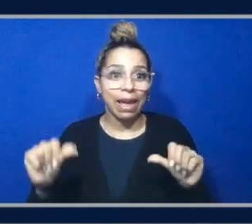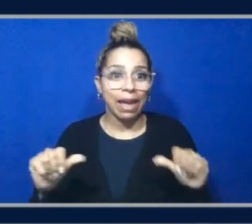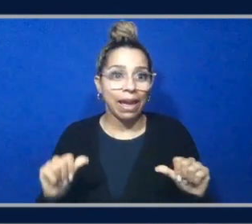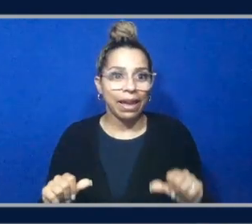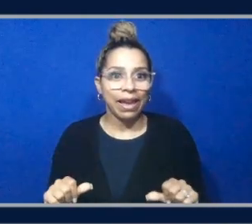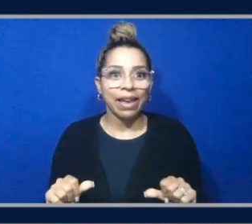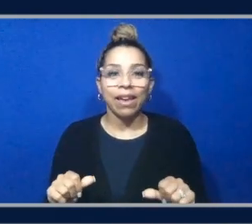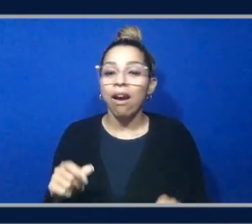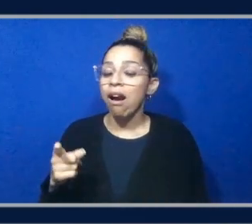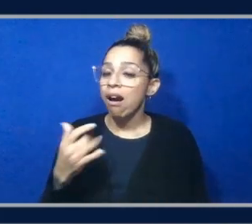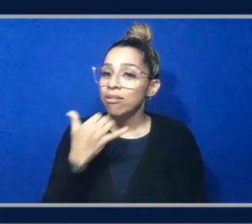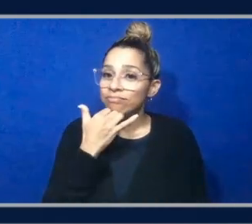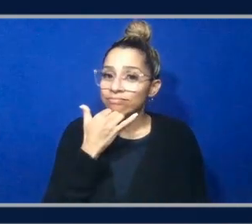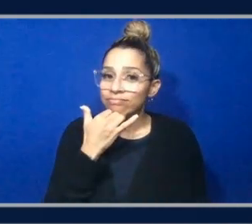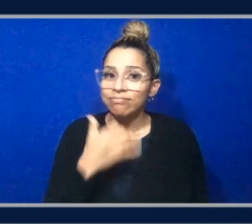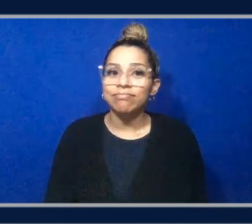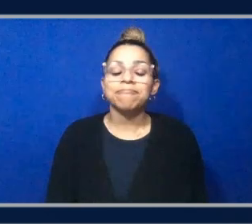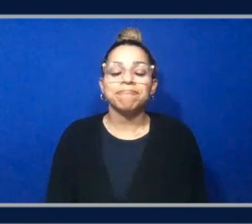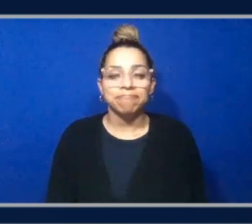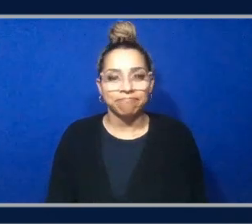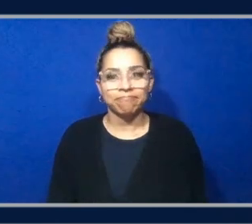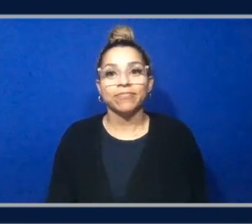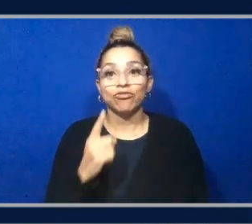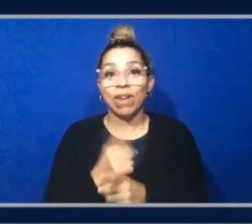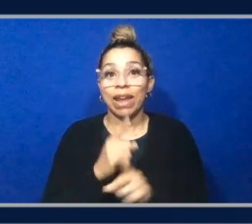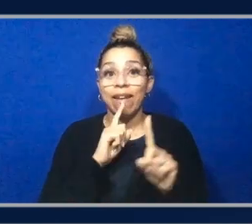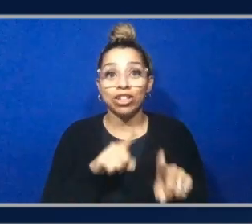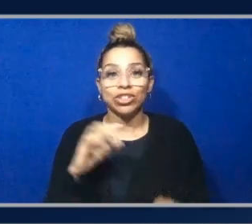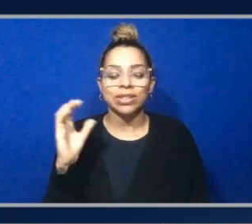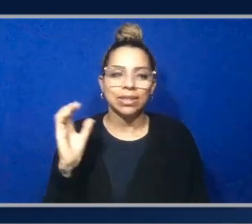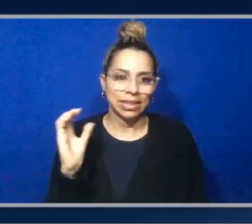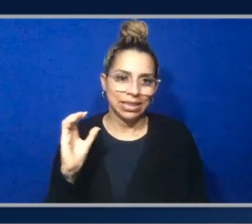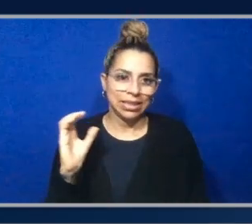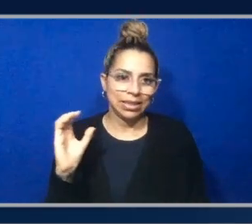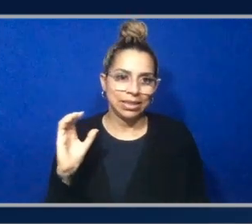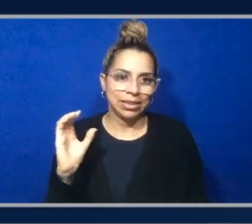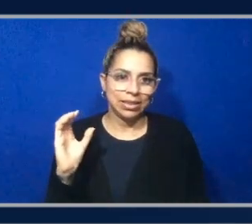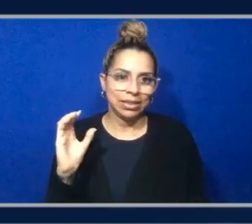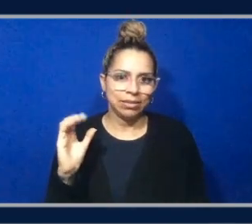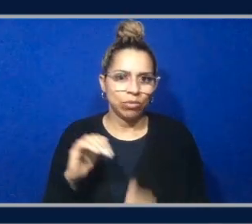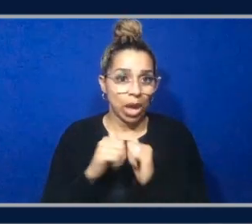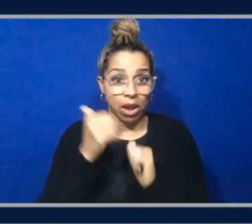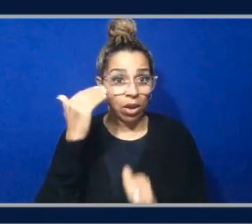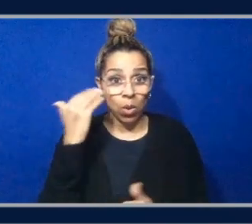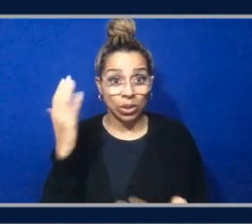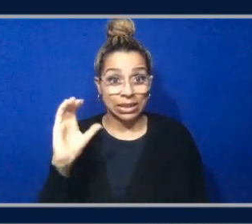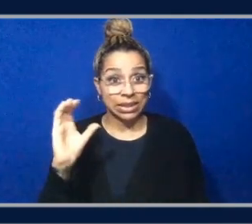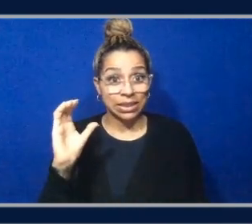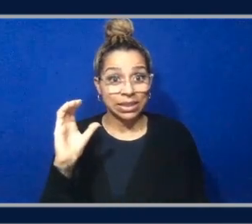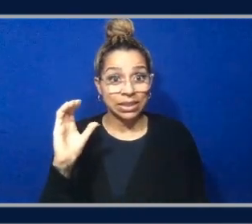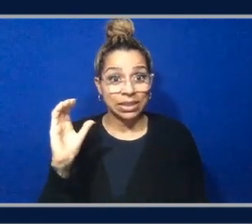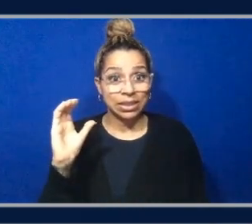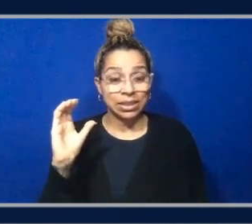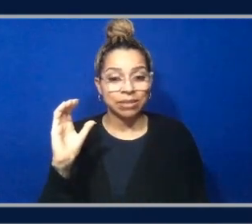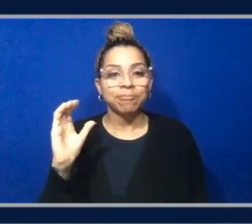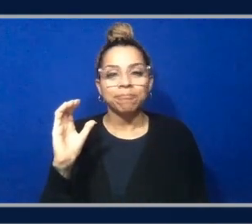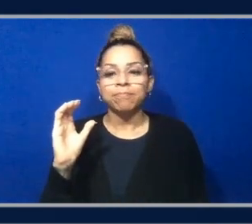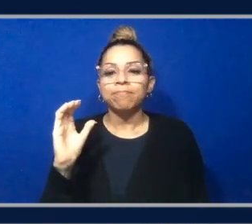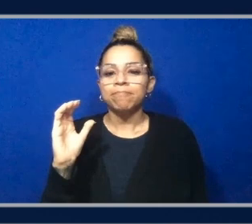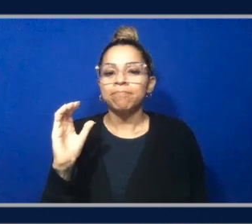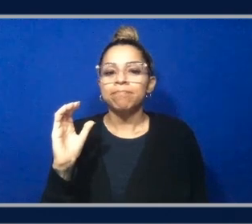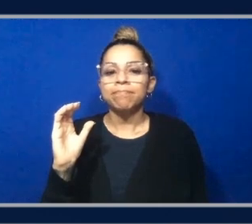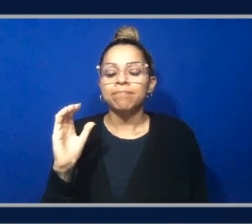incorrect. So the right answer is C. And what tells us that the right answer is C from the stem is that the,